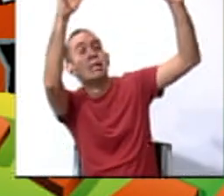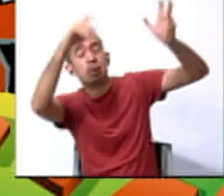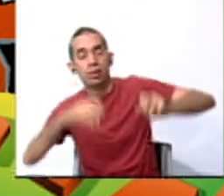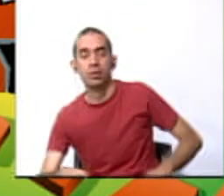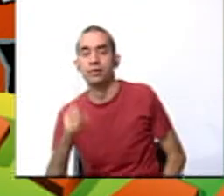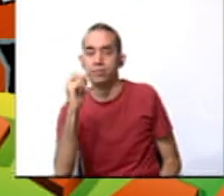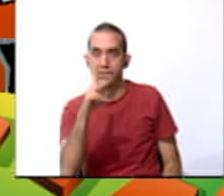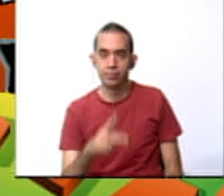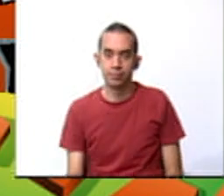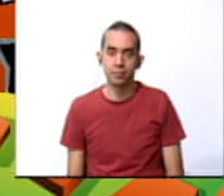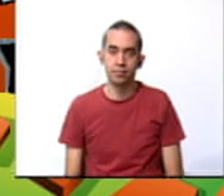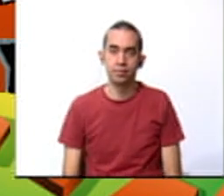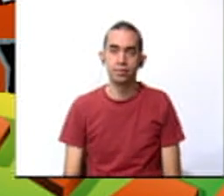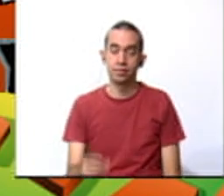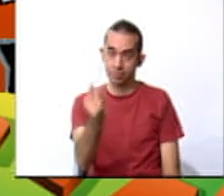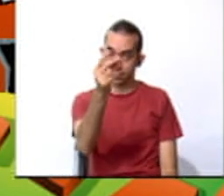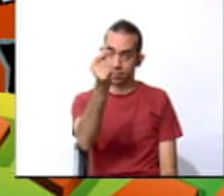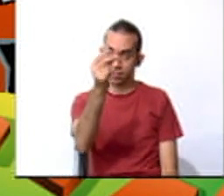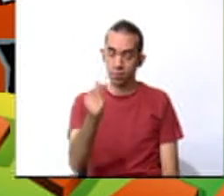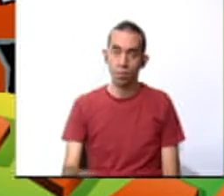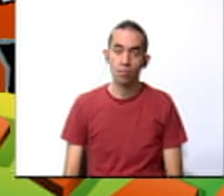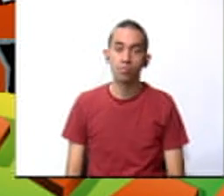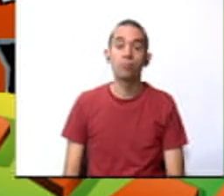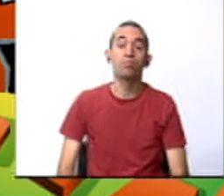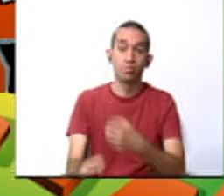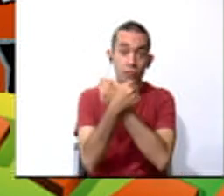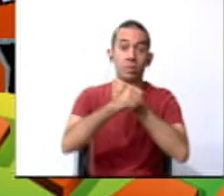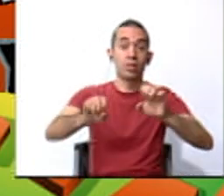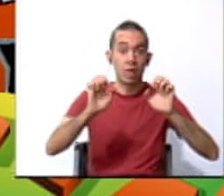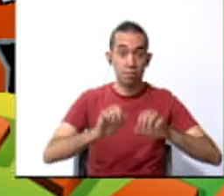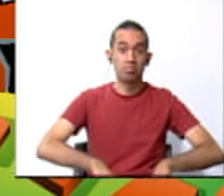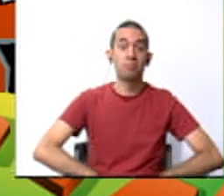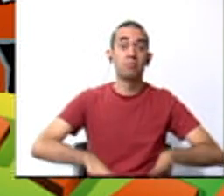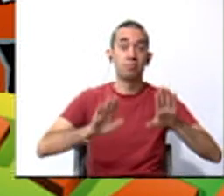Okay. I'm going to do it faster. Rescue team.